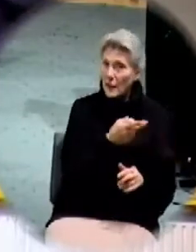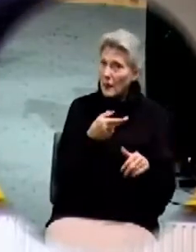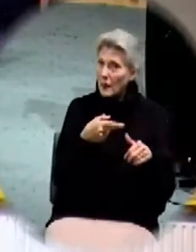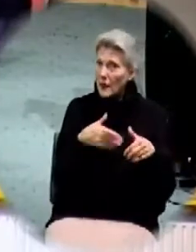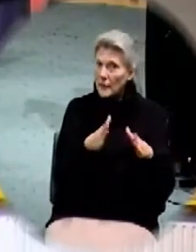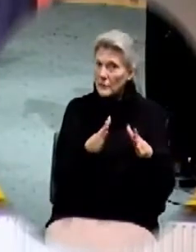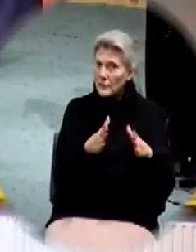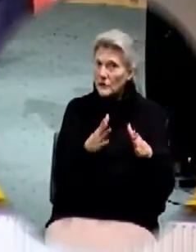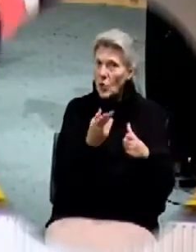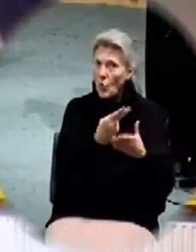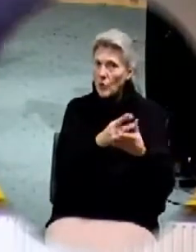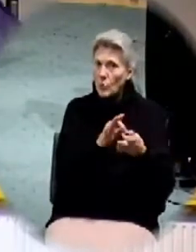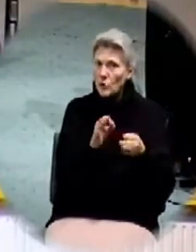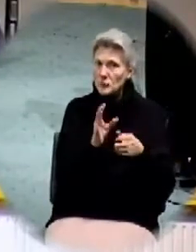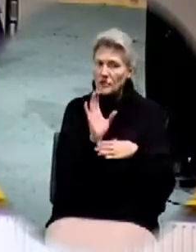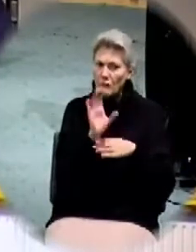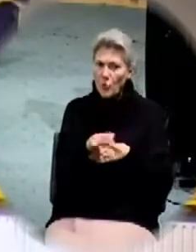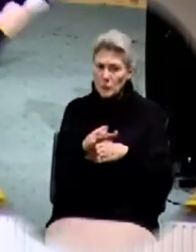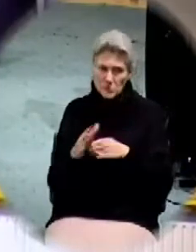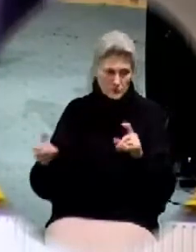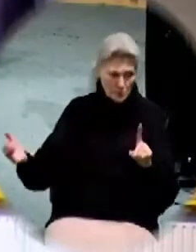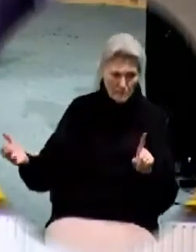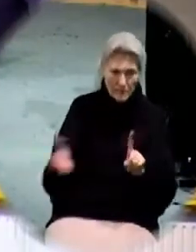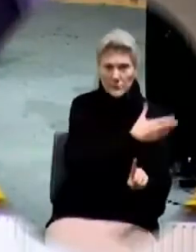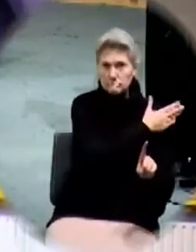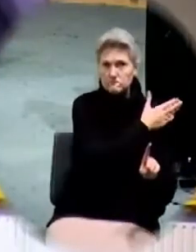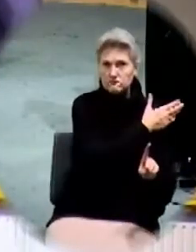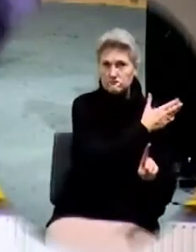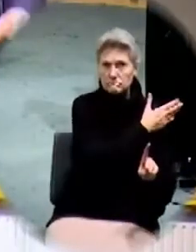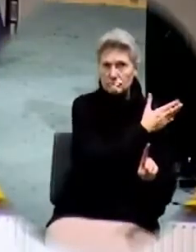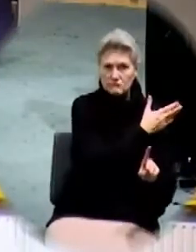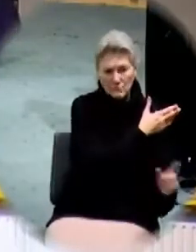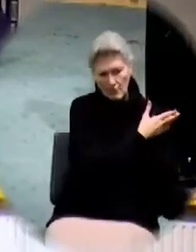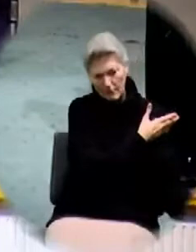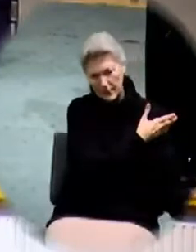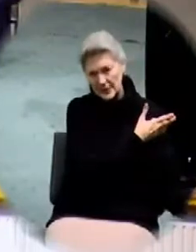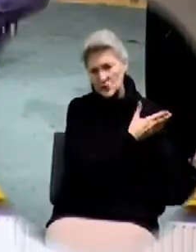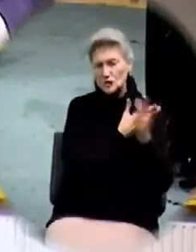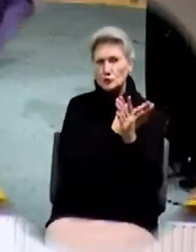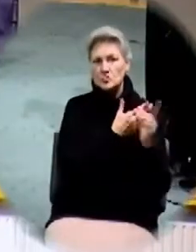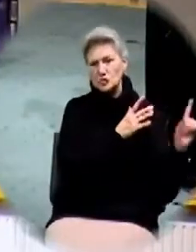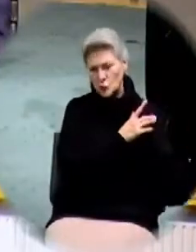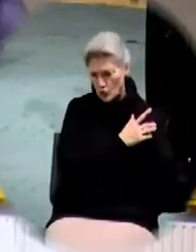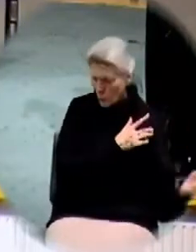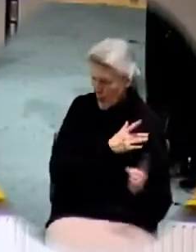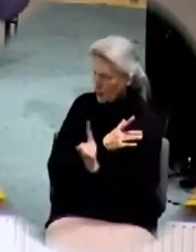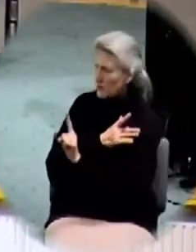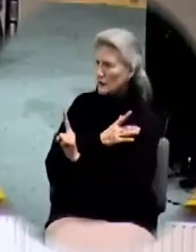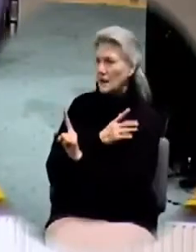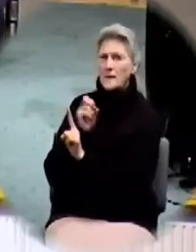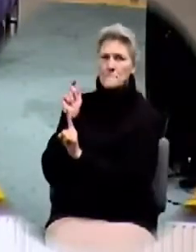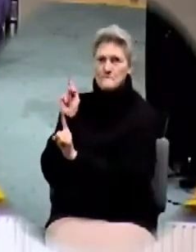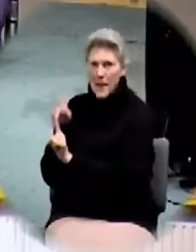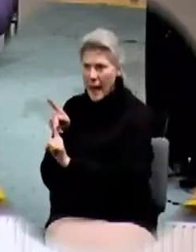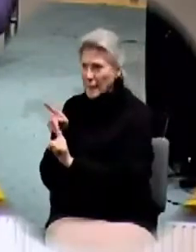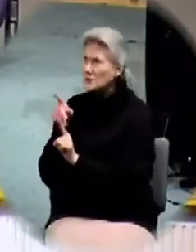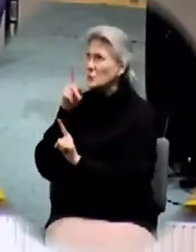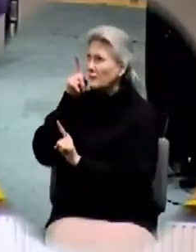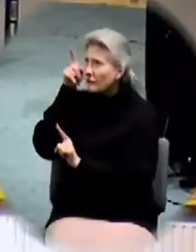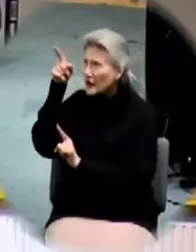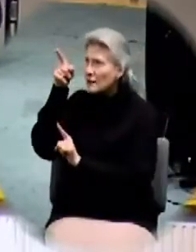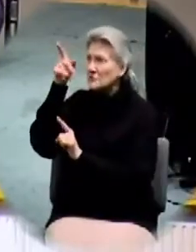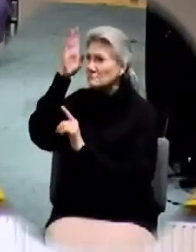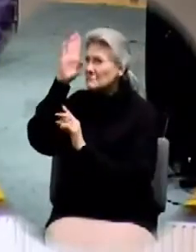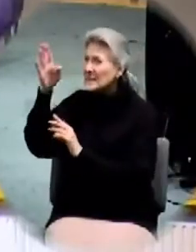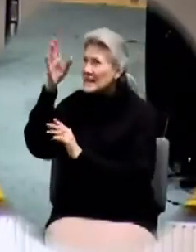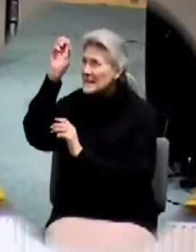Ghost force smack you right up in the face if you will and get you to turn around and get us to wake up